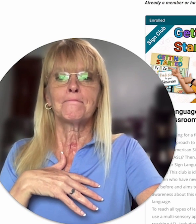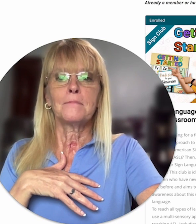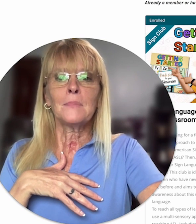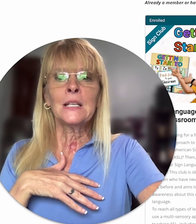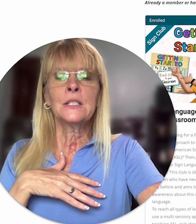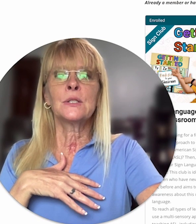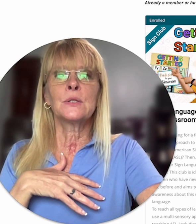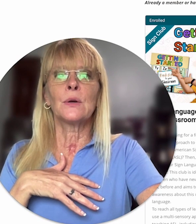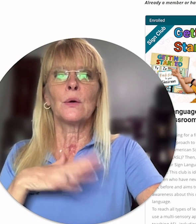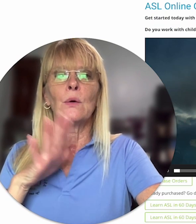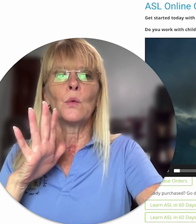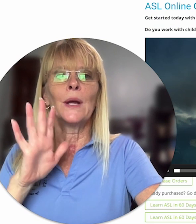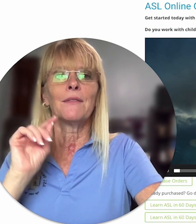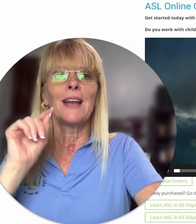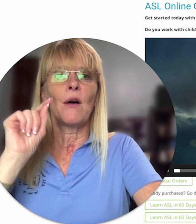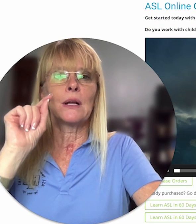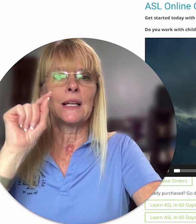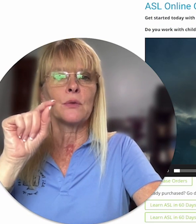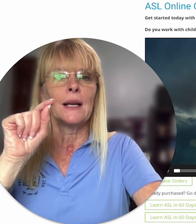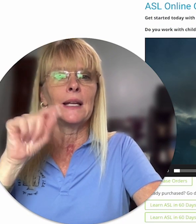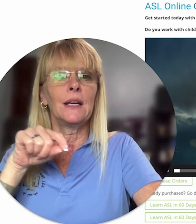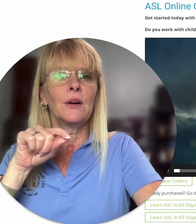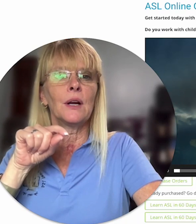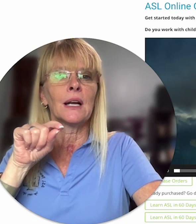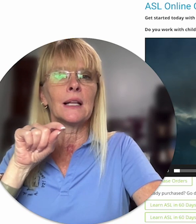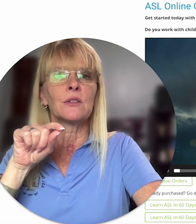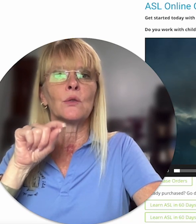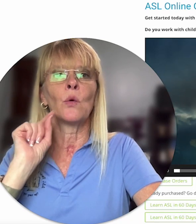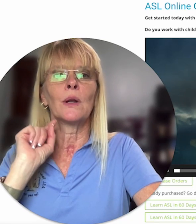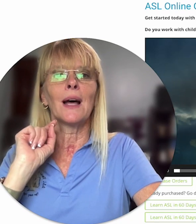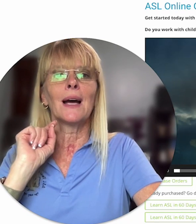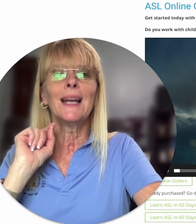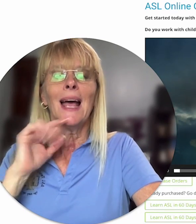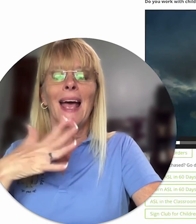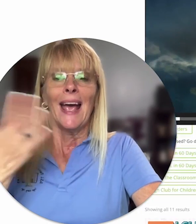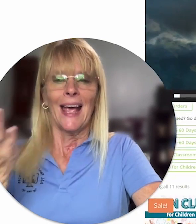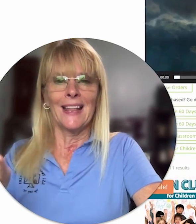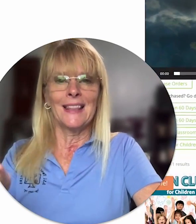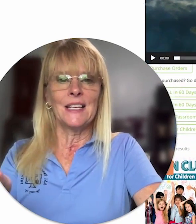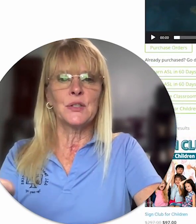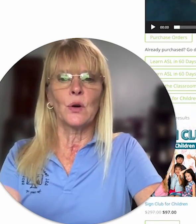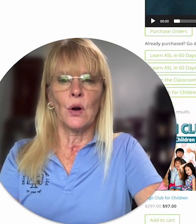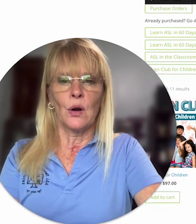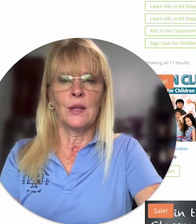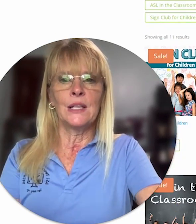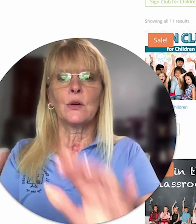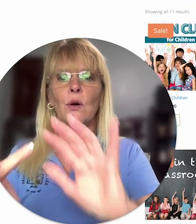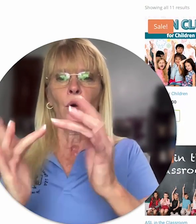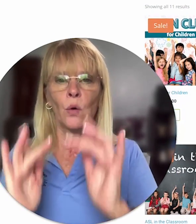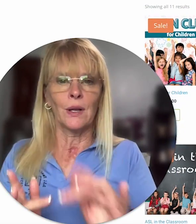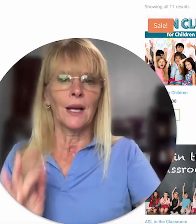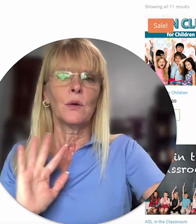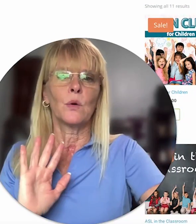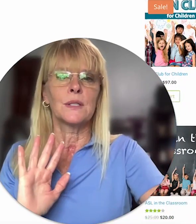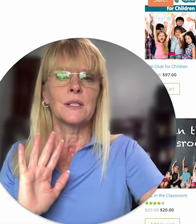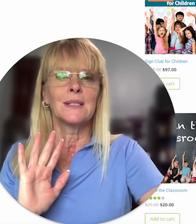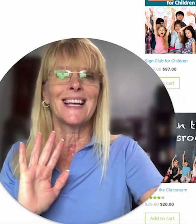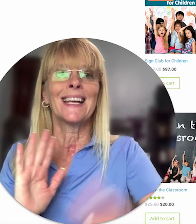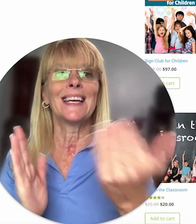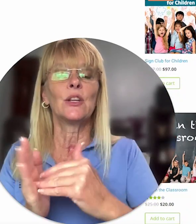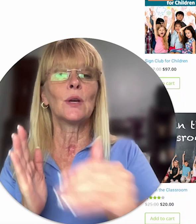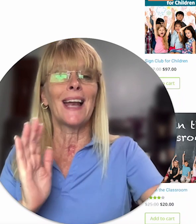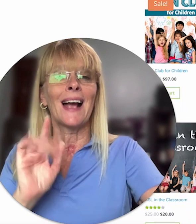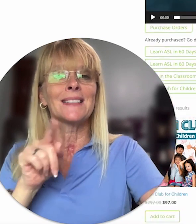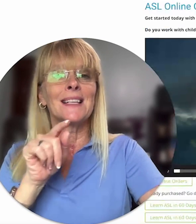so we have now clicked right here and clicked on online and these are these are our online courses